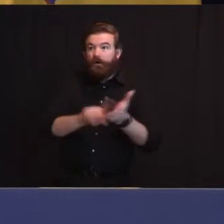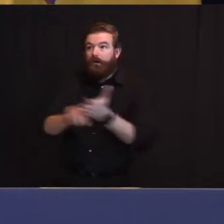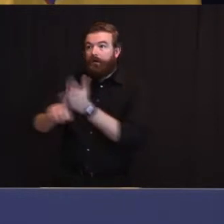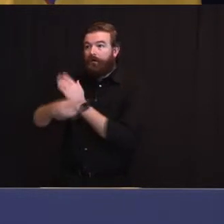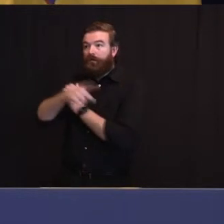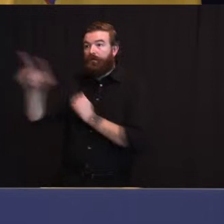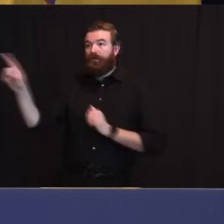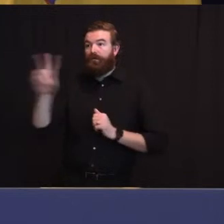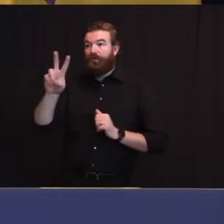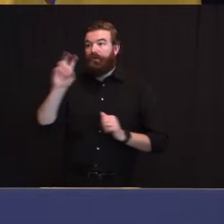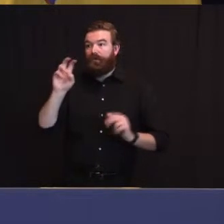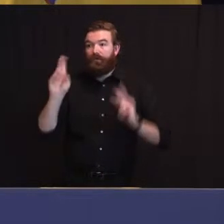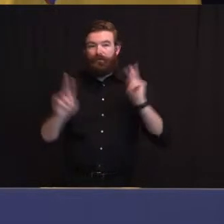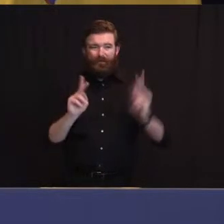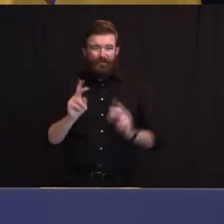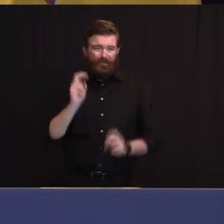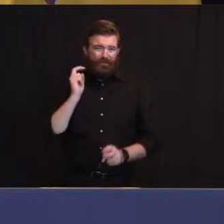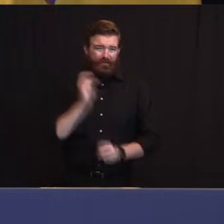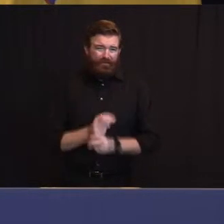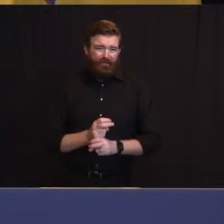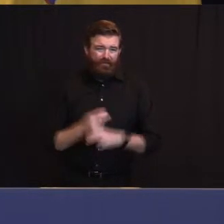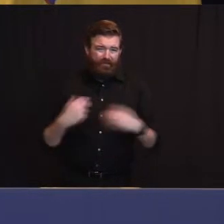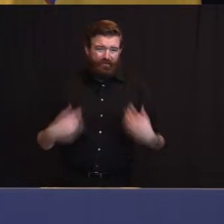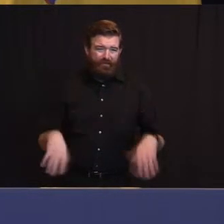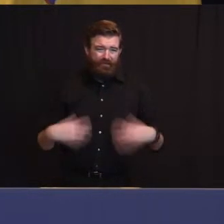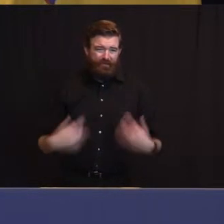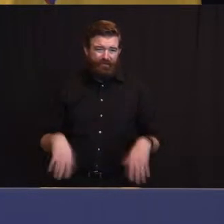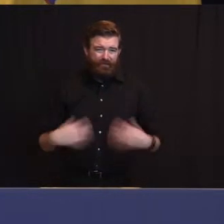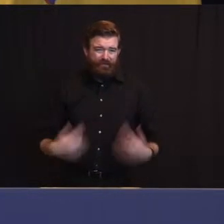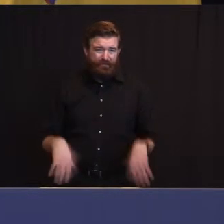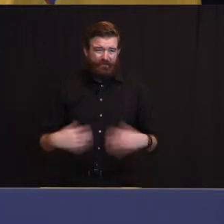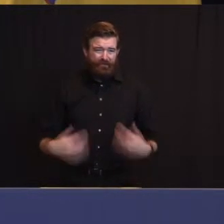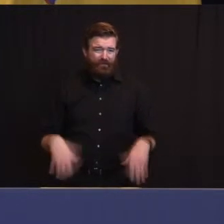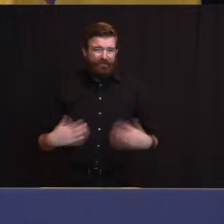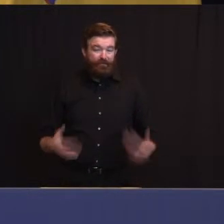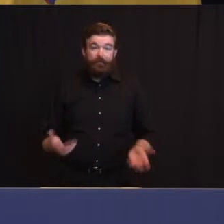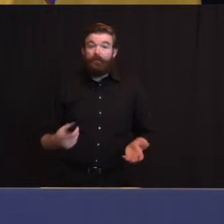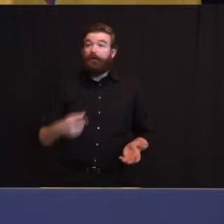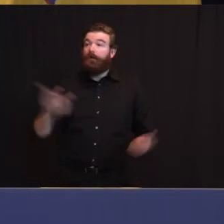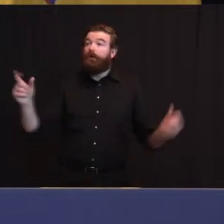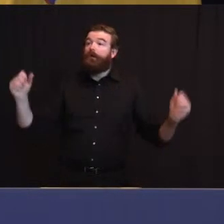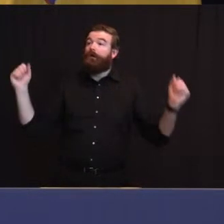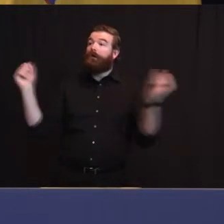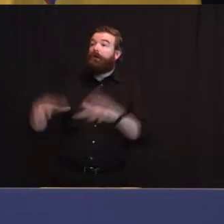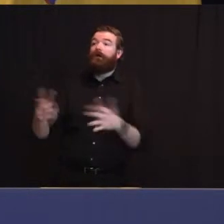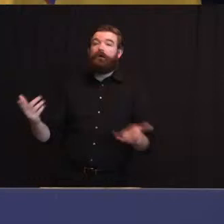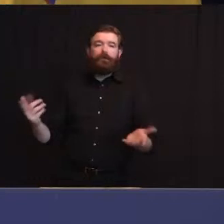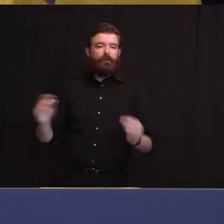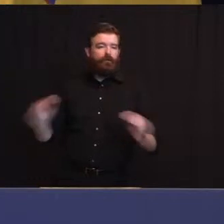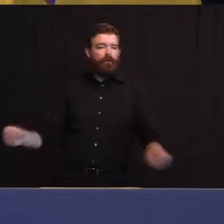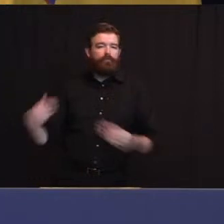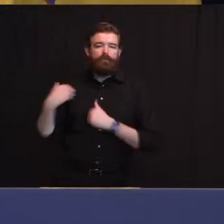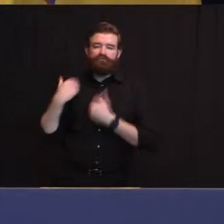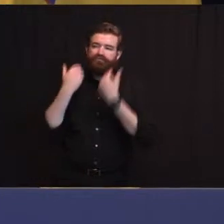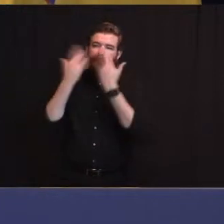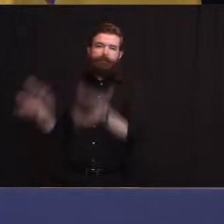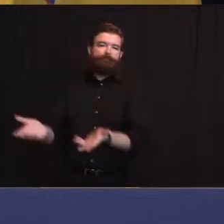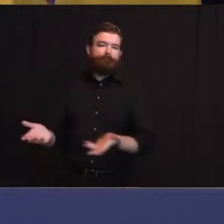you. It's incredibly irresponsible without knowing more about it than I know. Listen, I saw this, listen,